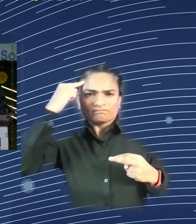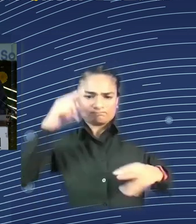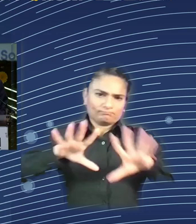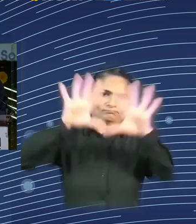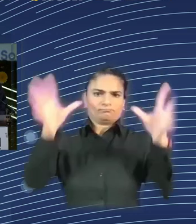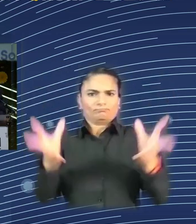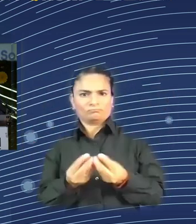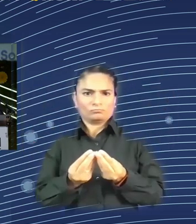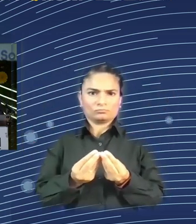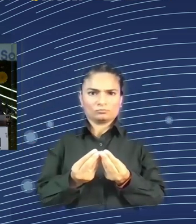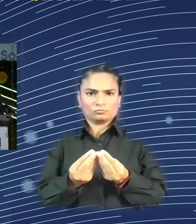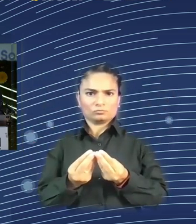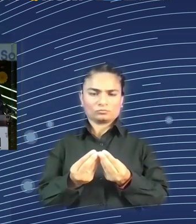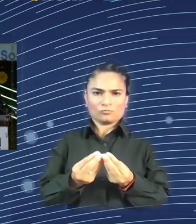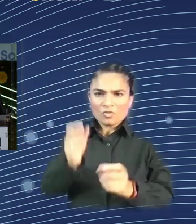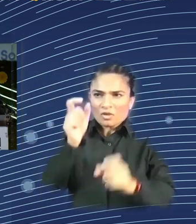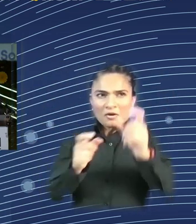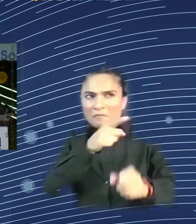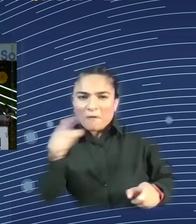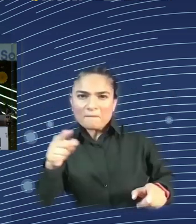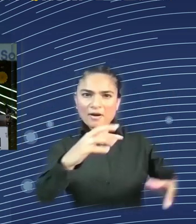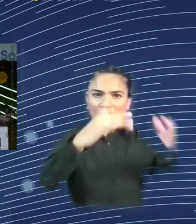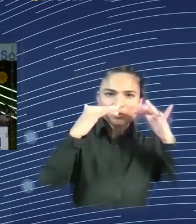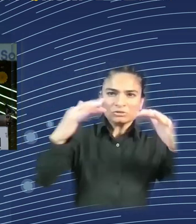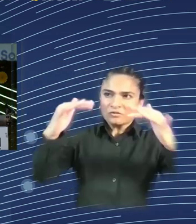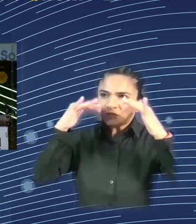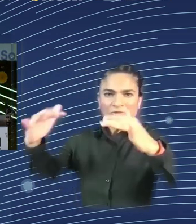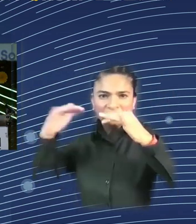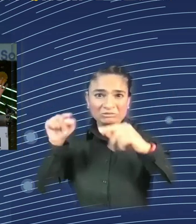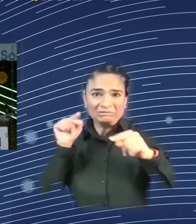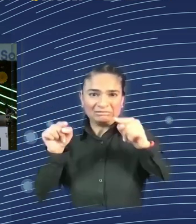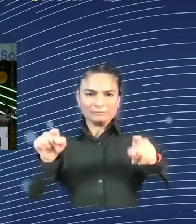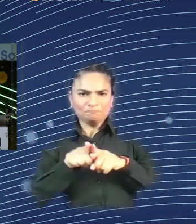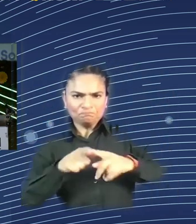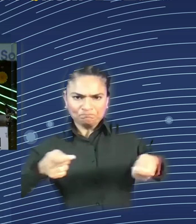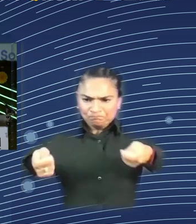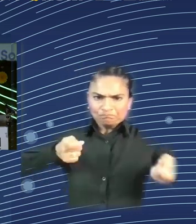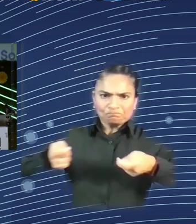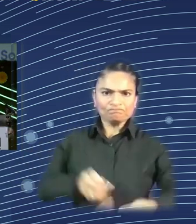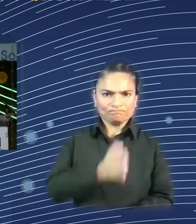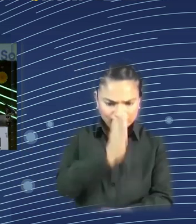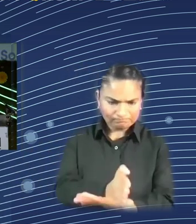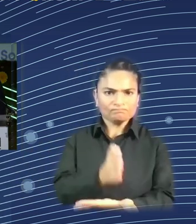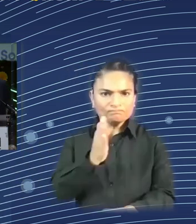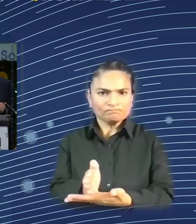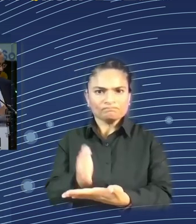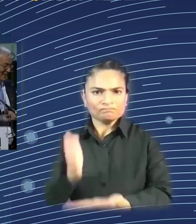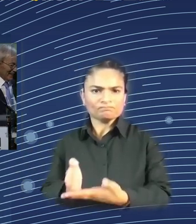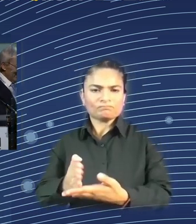leveling benefit across society. The time is perfect. I lost my voice, so I leave you there. Thank you very much for listening.